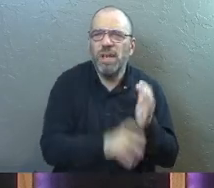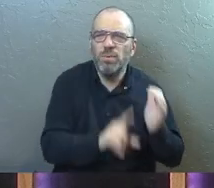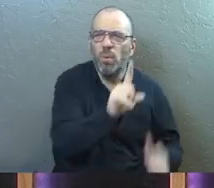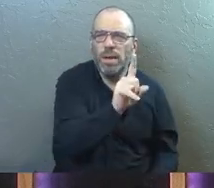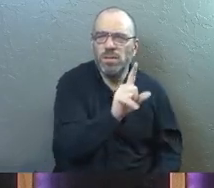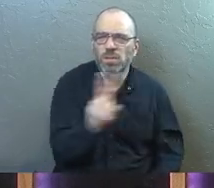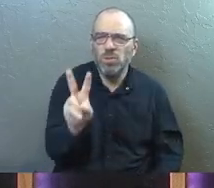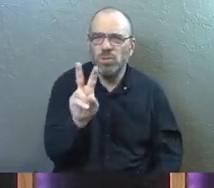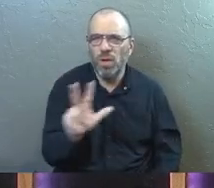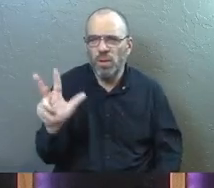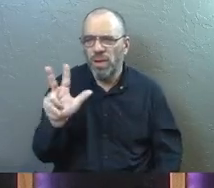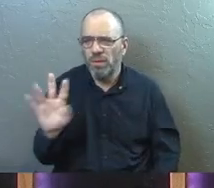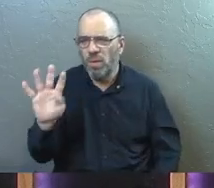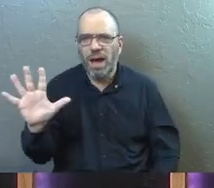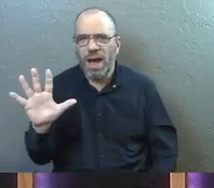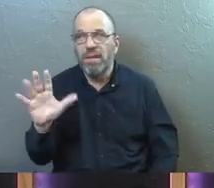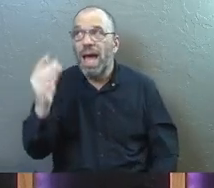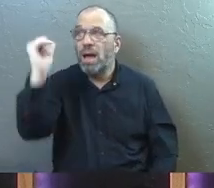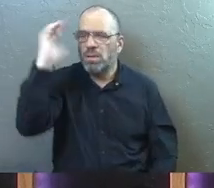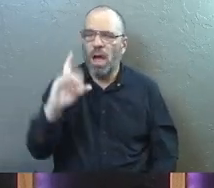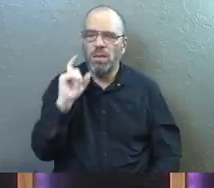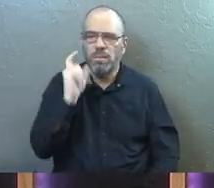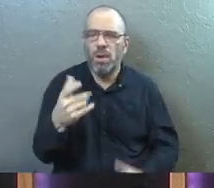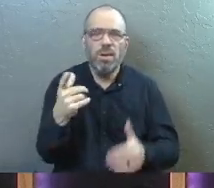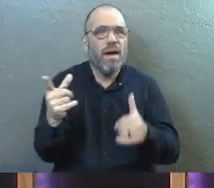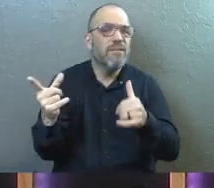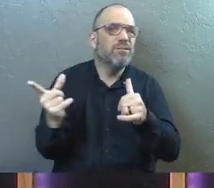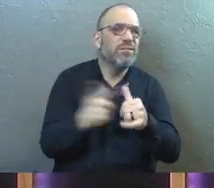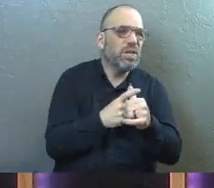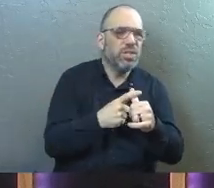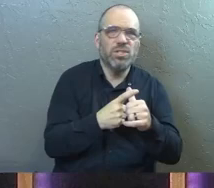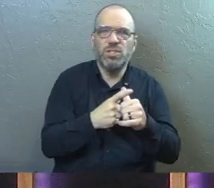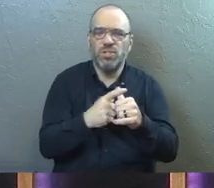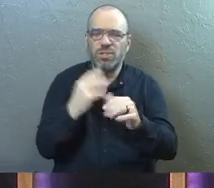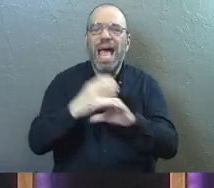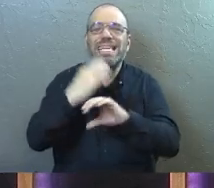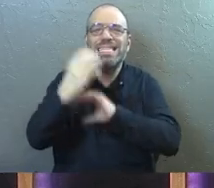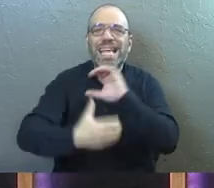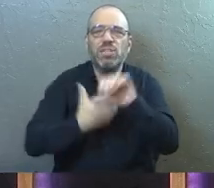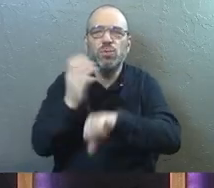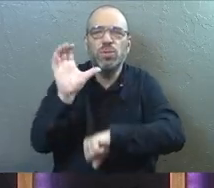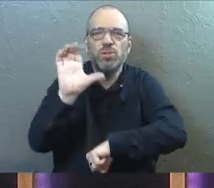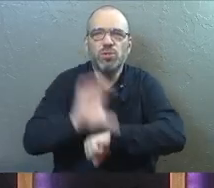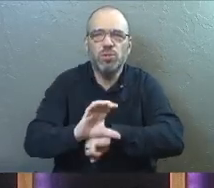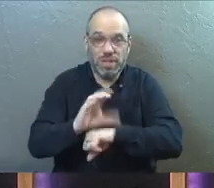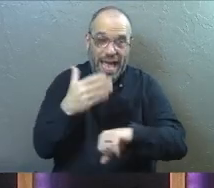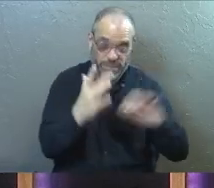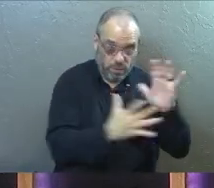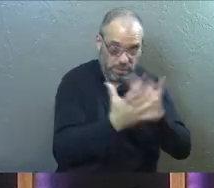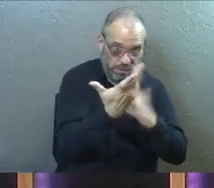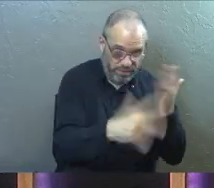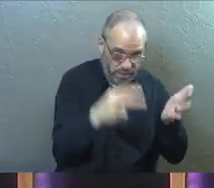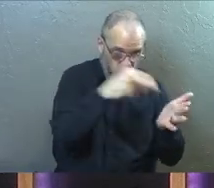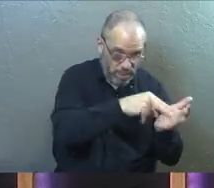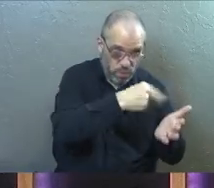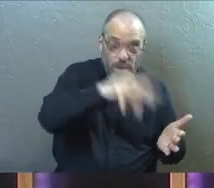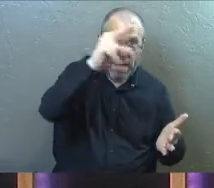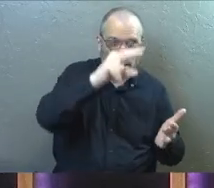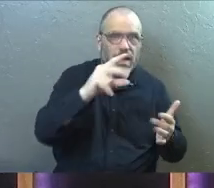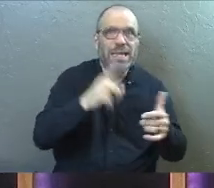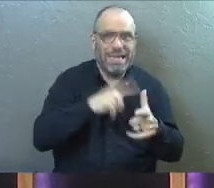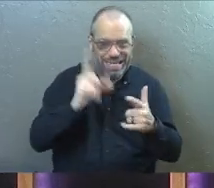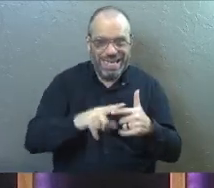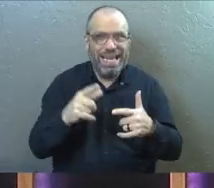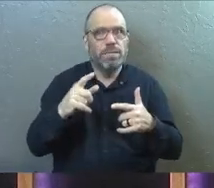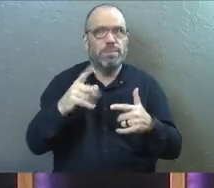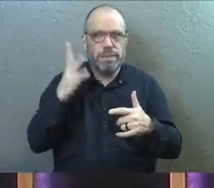is the way that God has been giving birth to the very first, first century church after the resurrection of Jesus. And it's been